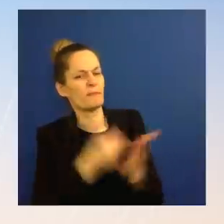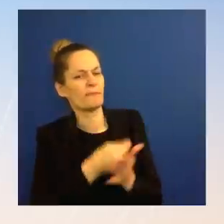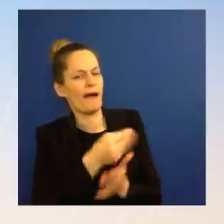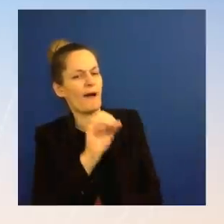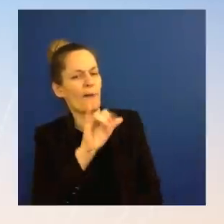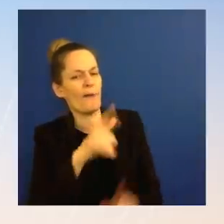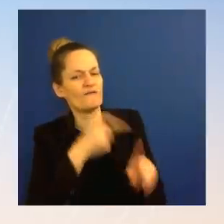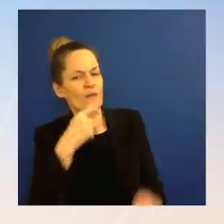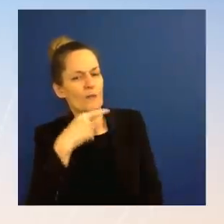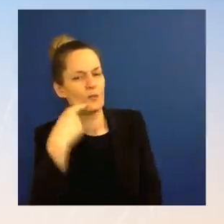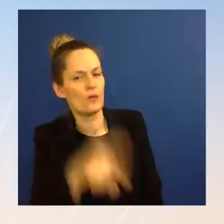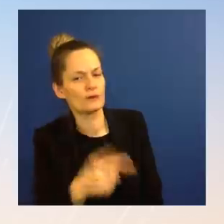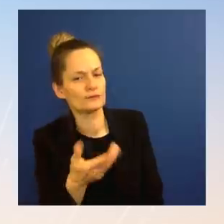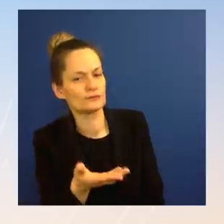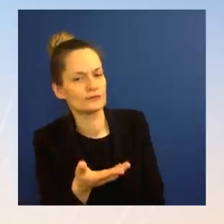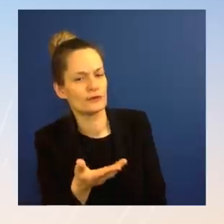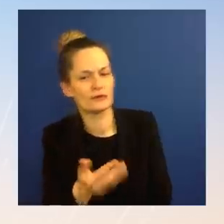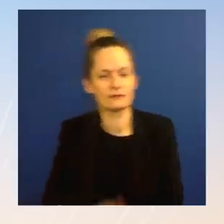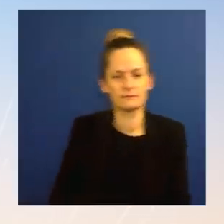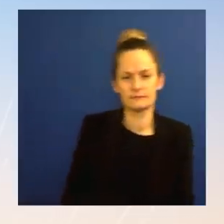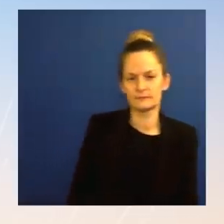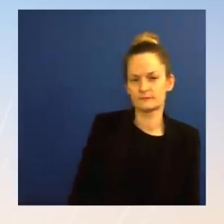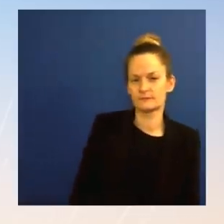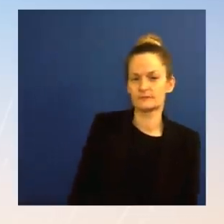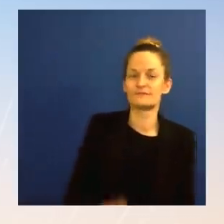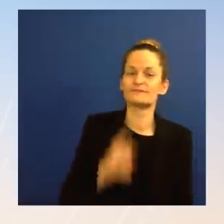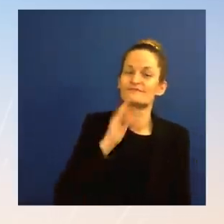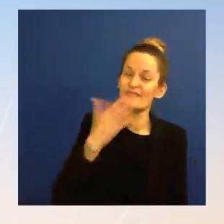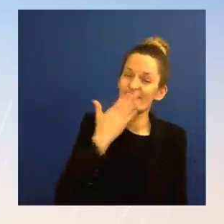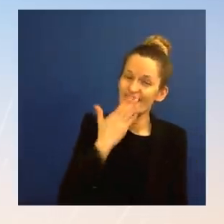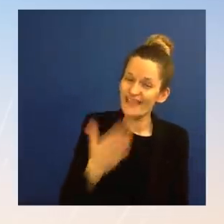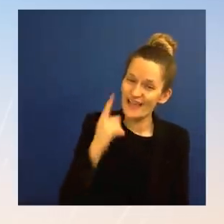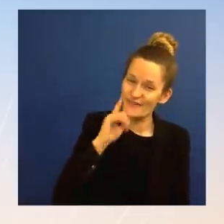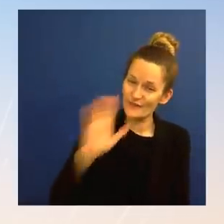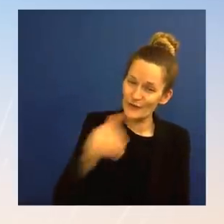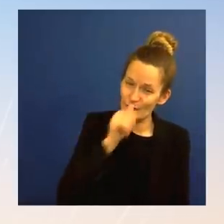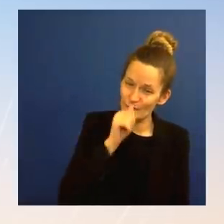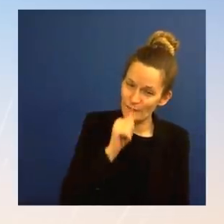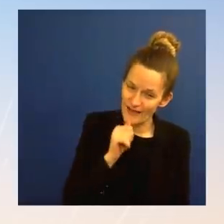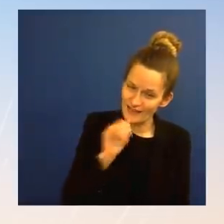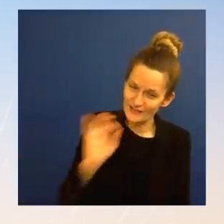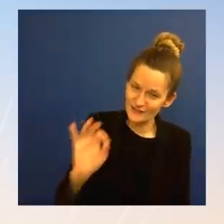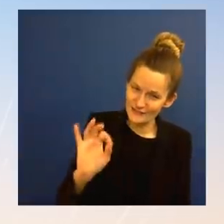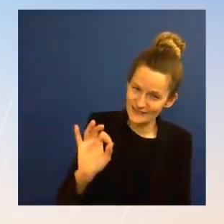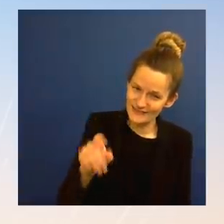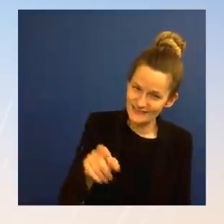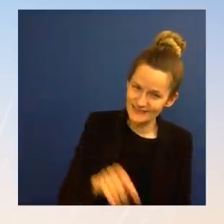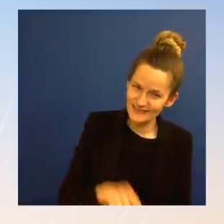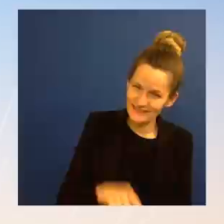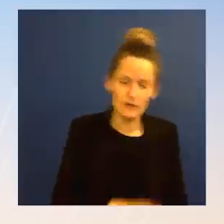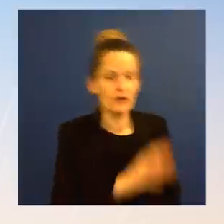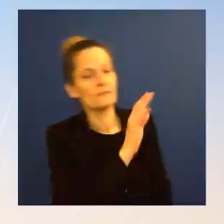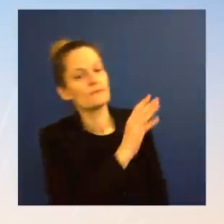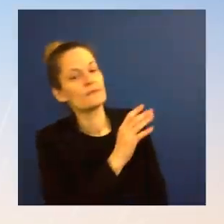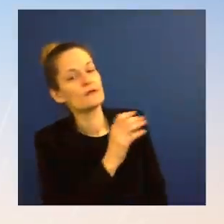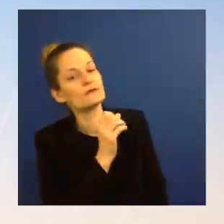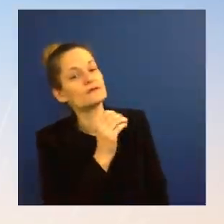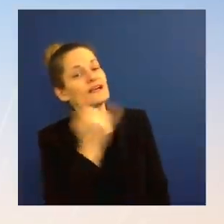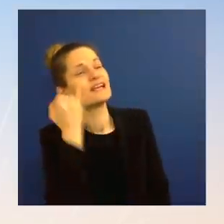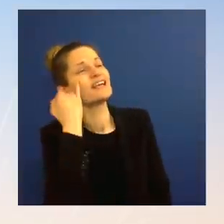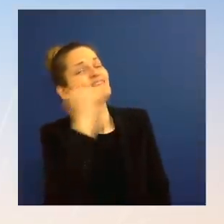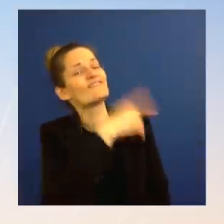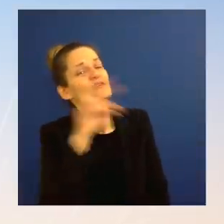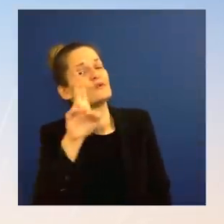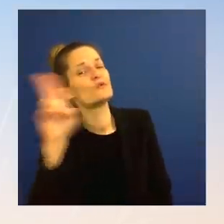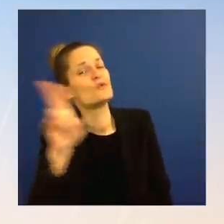Ed. I appreciate it. The If the United States recognizes Guaido as the leader of Venezuela, why did the U.S. feel it